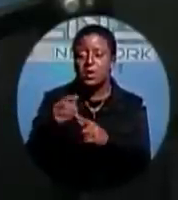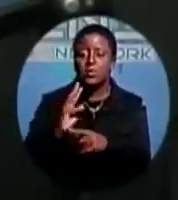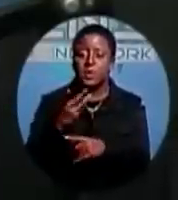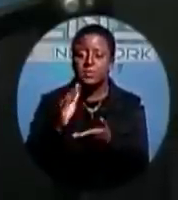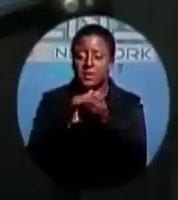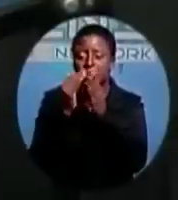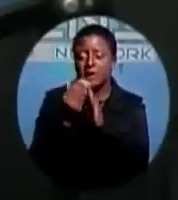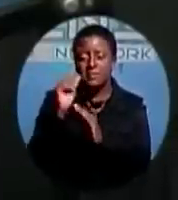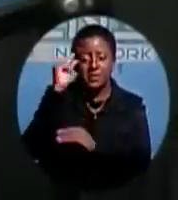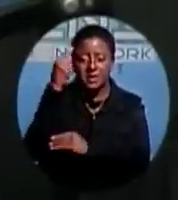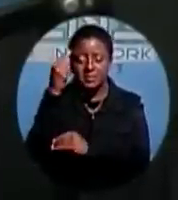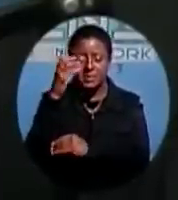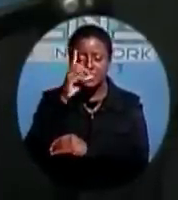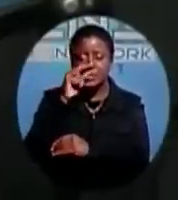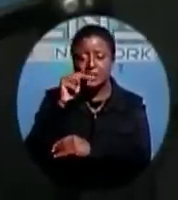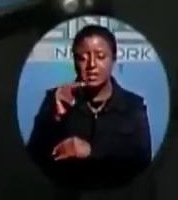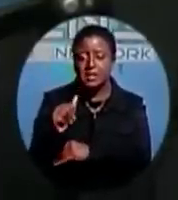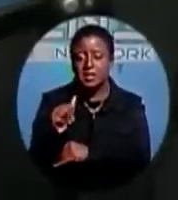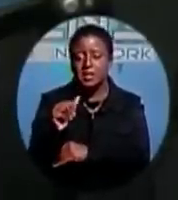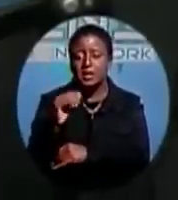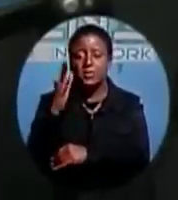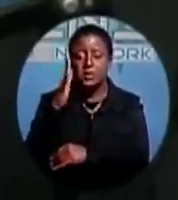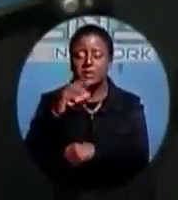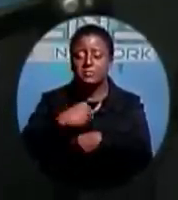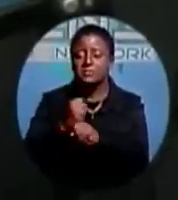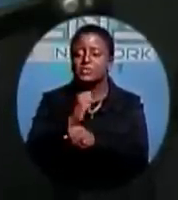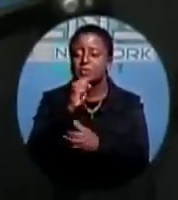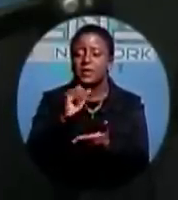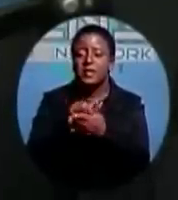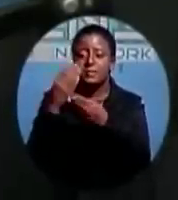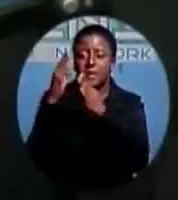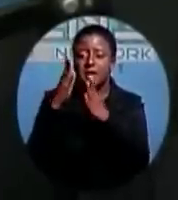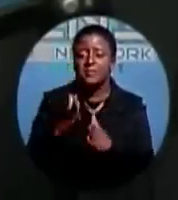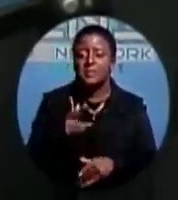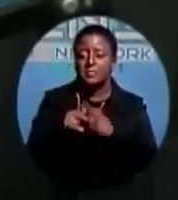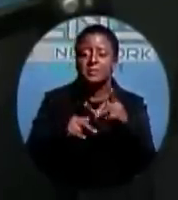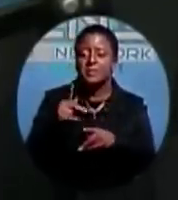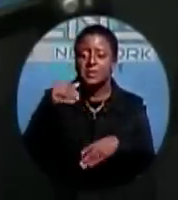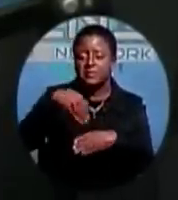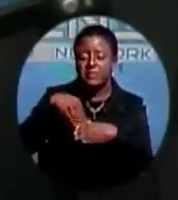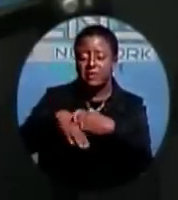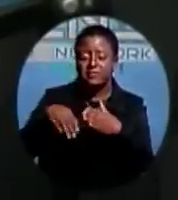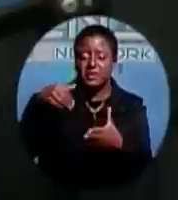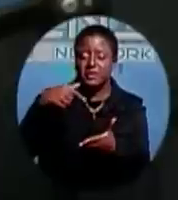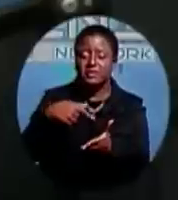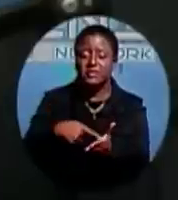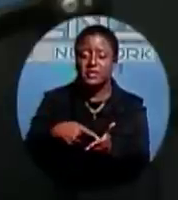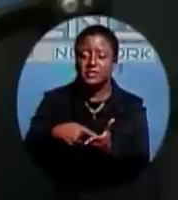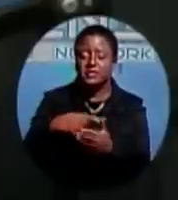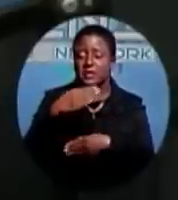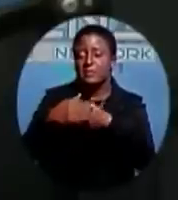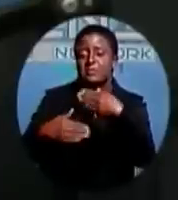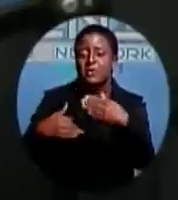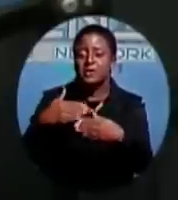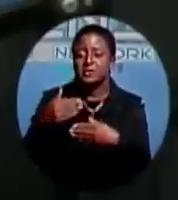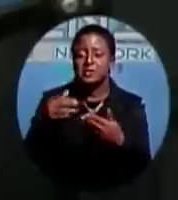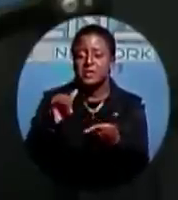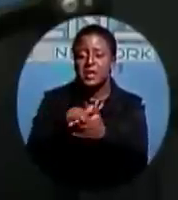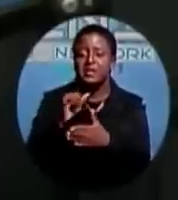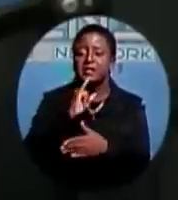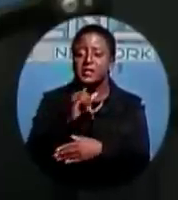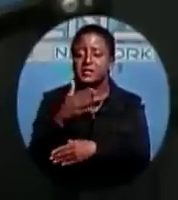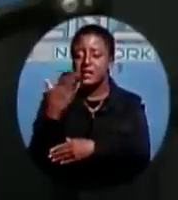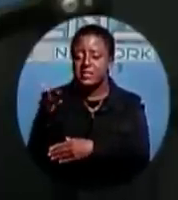ensure that the Bahamian people are very, very much involved in this process. That is their resource. That is not the